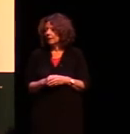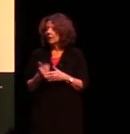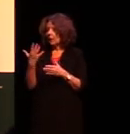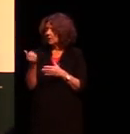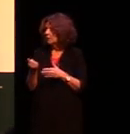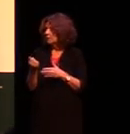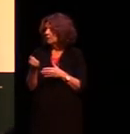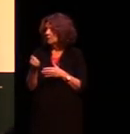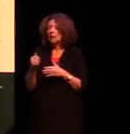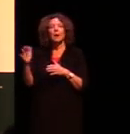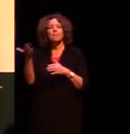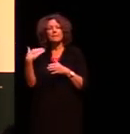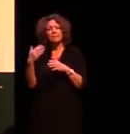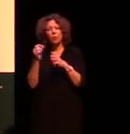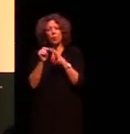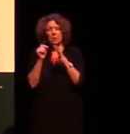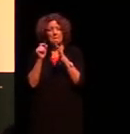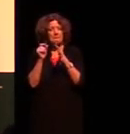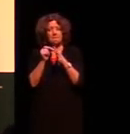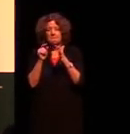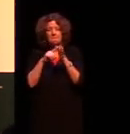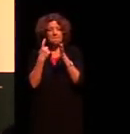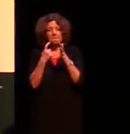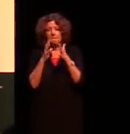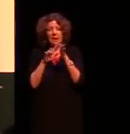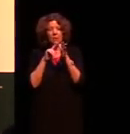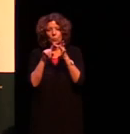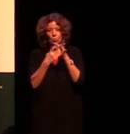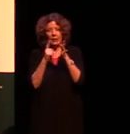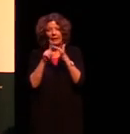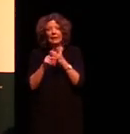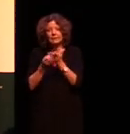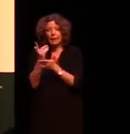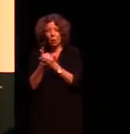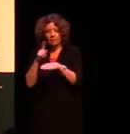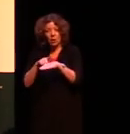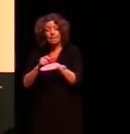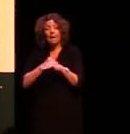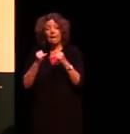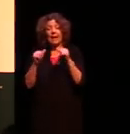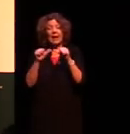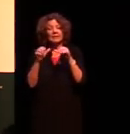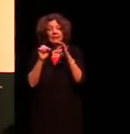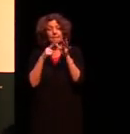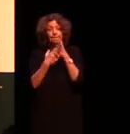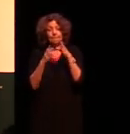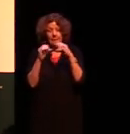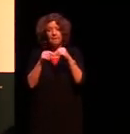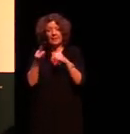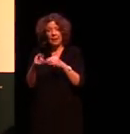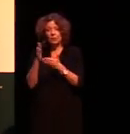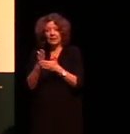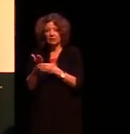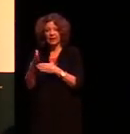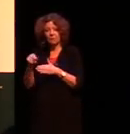used to spend a lot of his time. And my Aunty Barb up there, she comes from the Pemaway